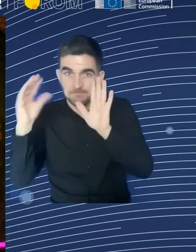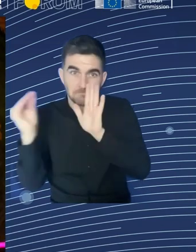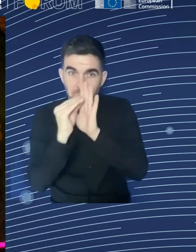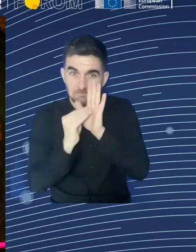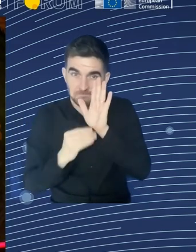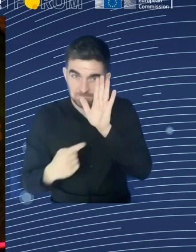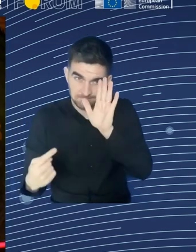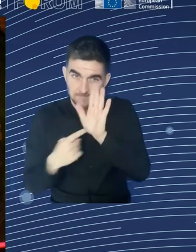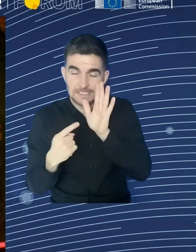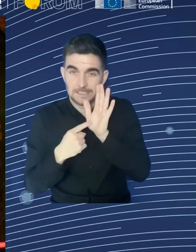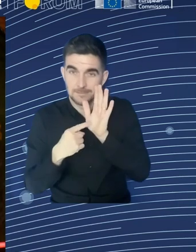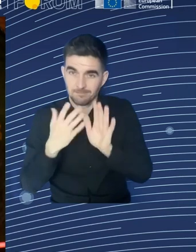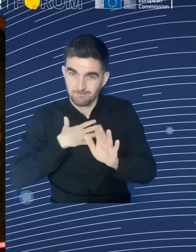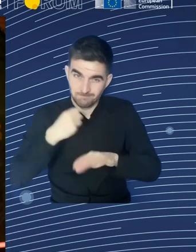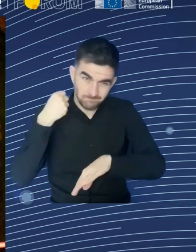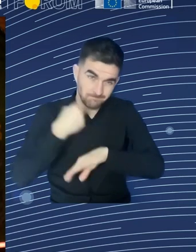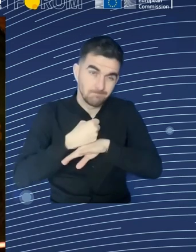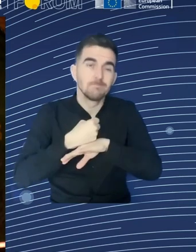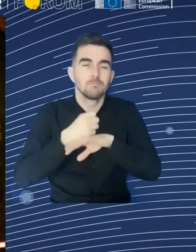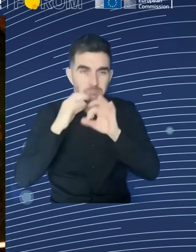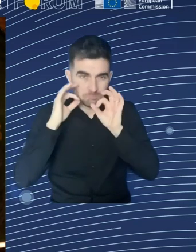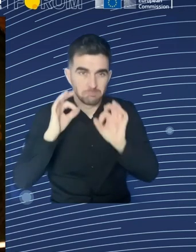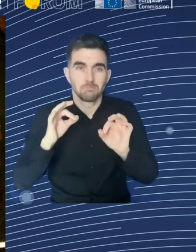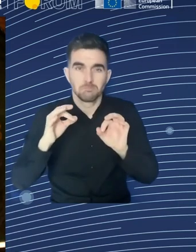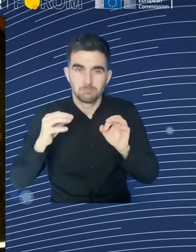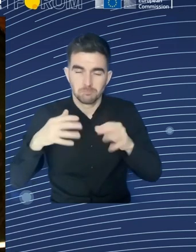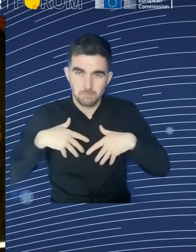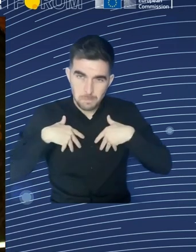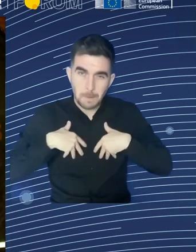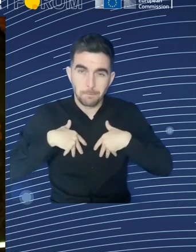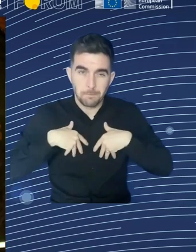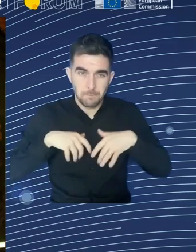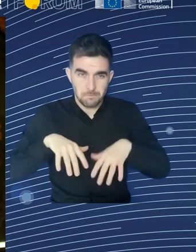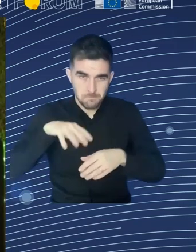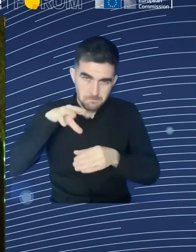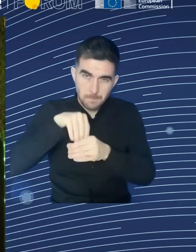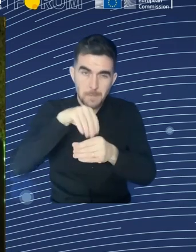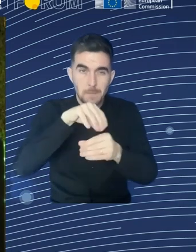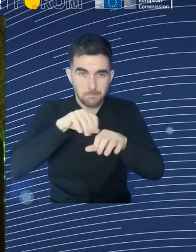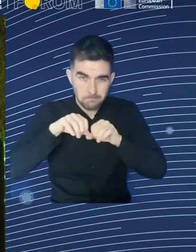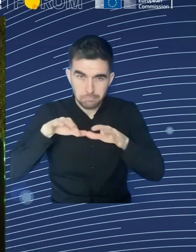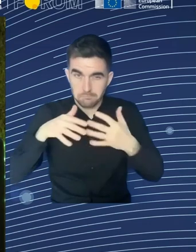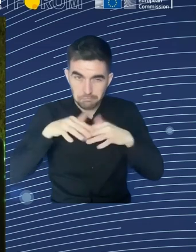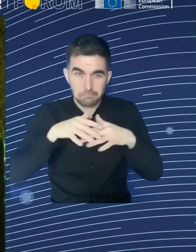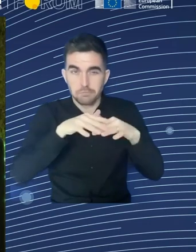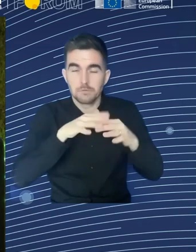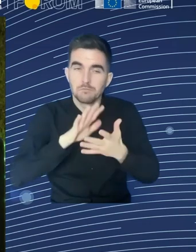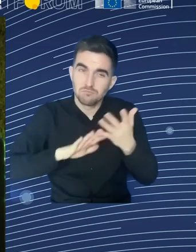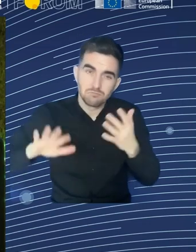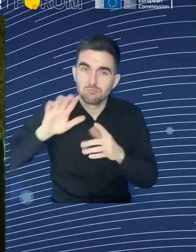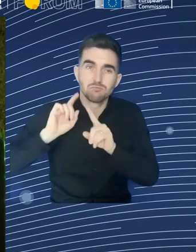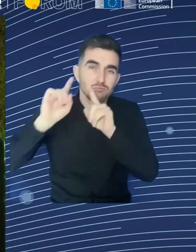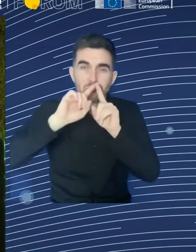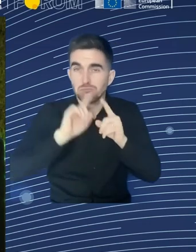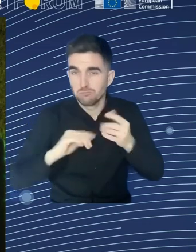it is underscored how important it is to focus on localised approaches to social